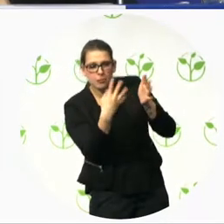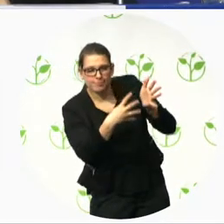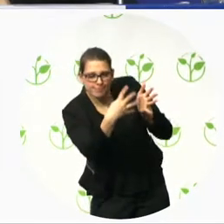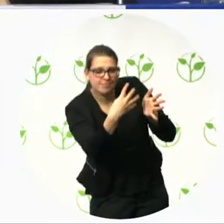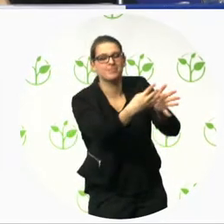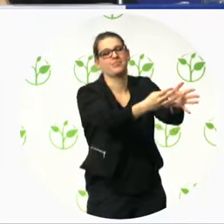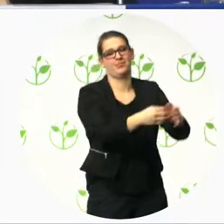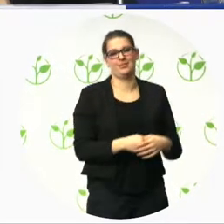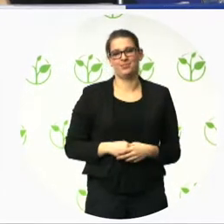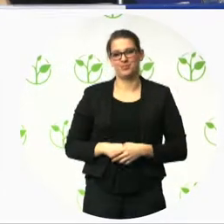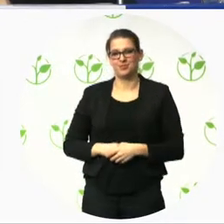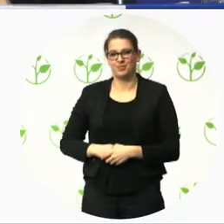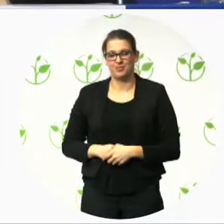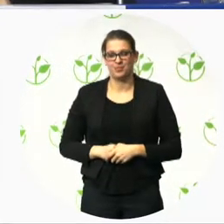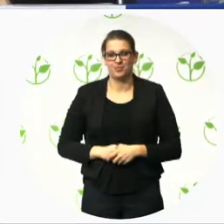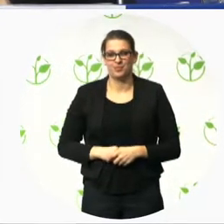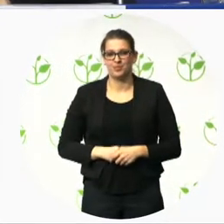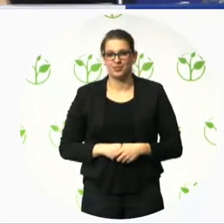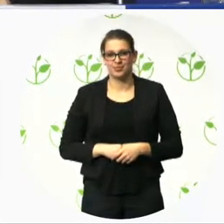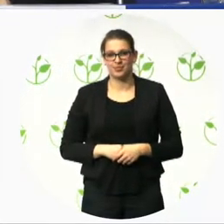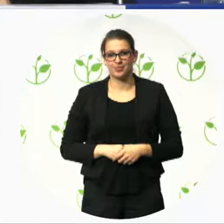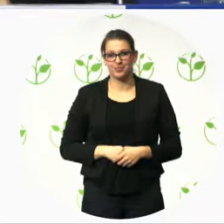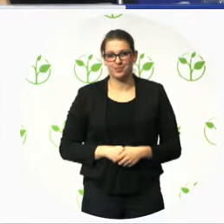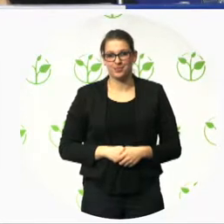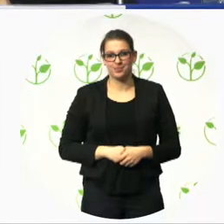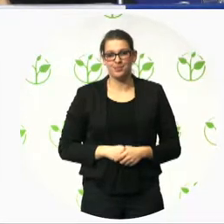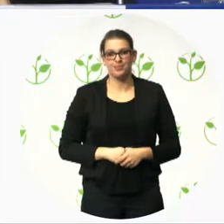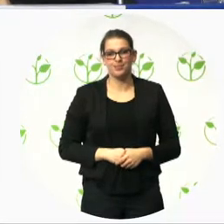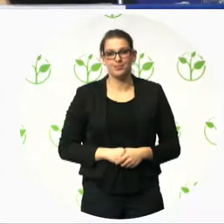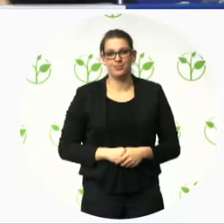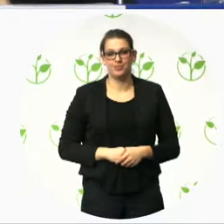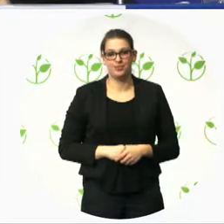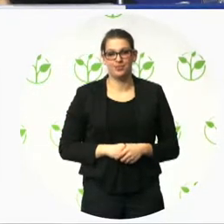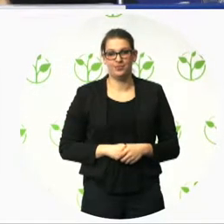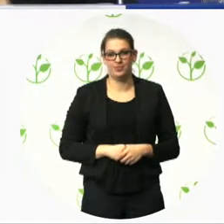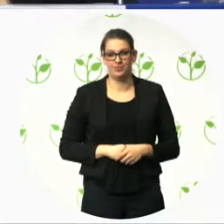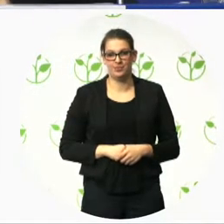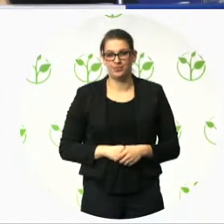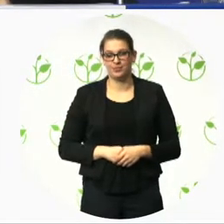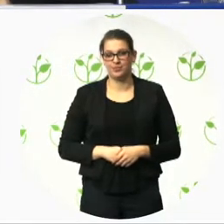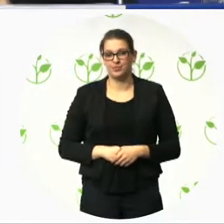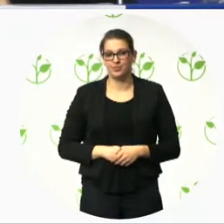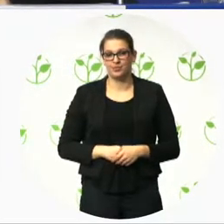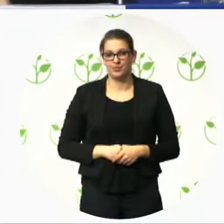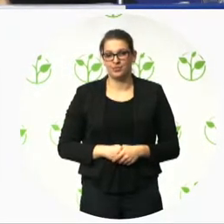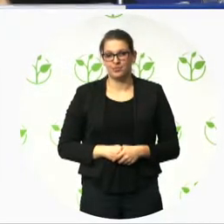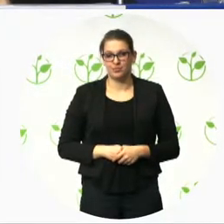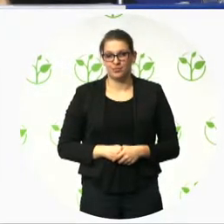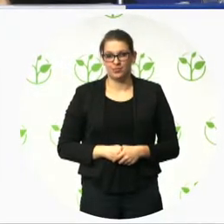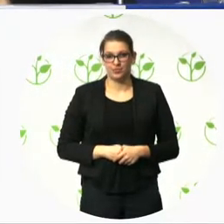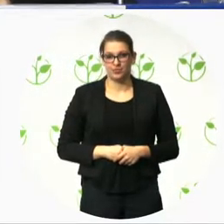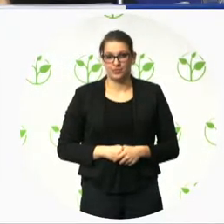The directive also has other features built in aiming to improve accessibility and to raise awareness.